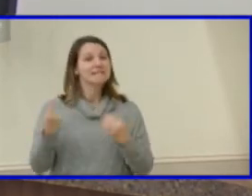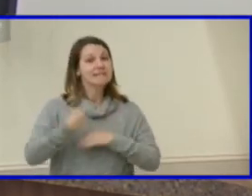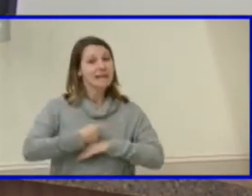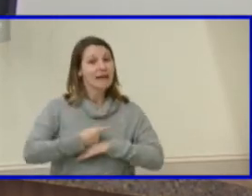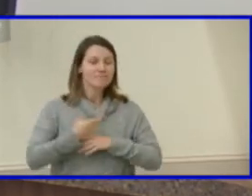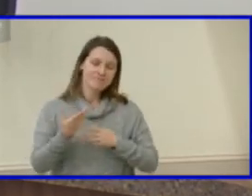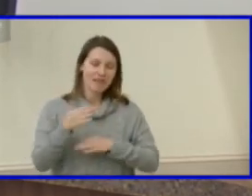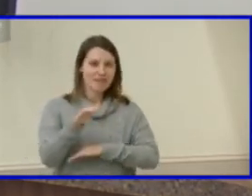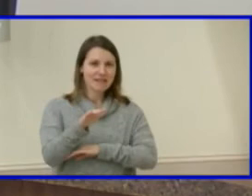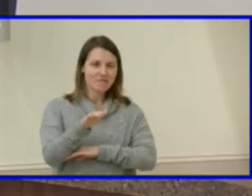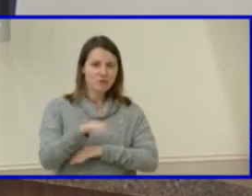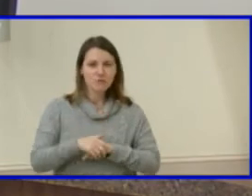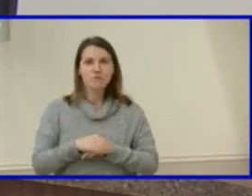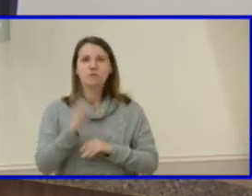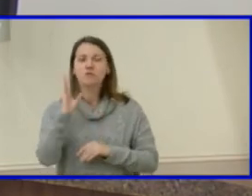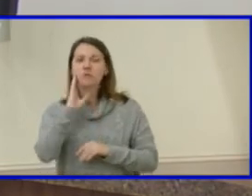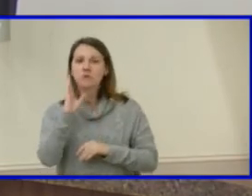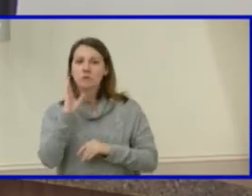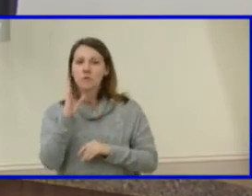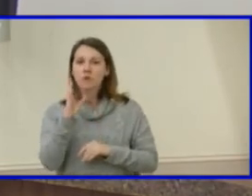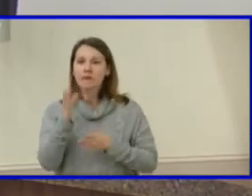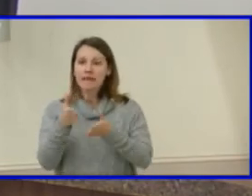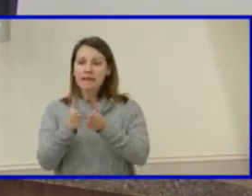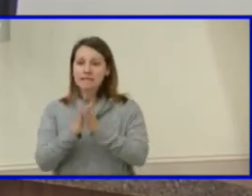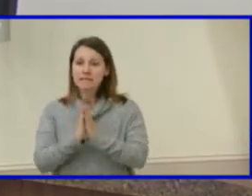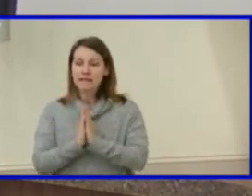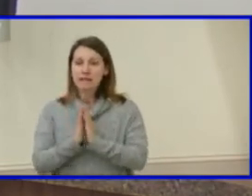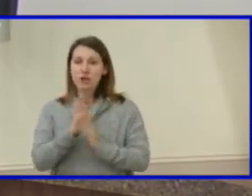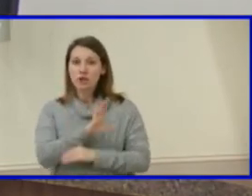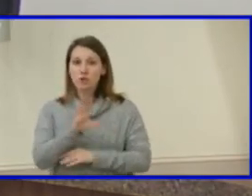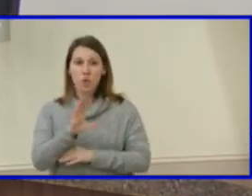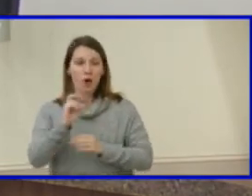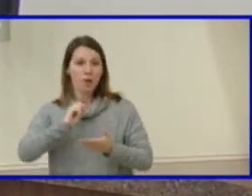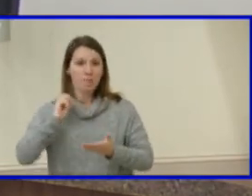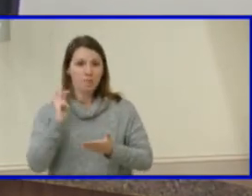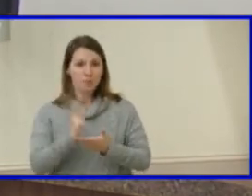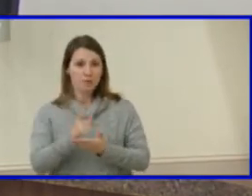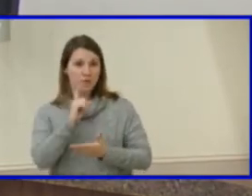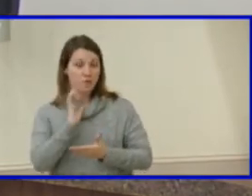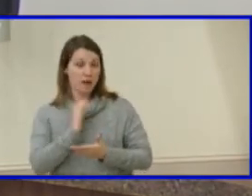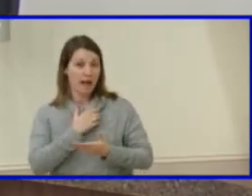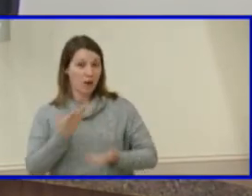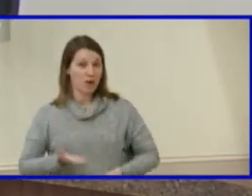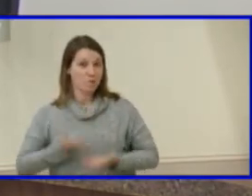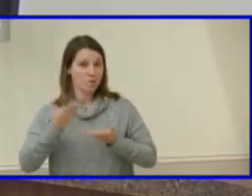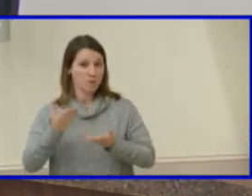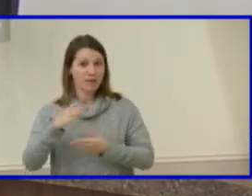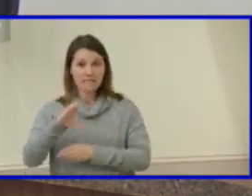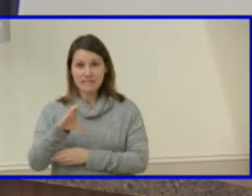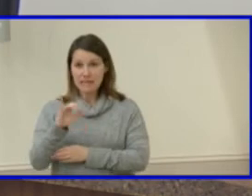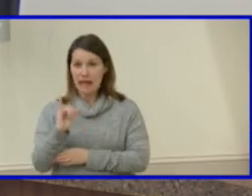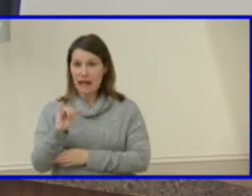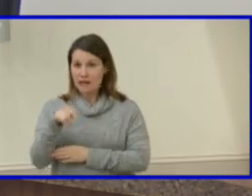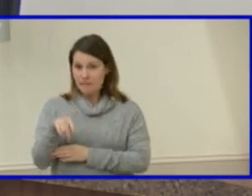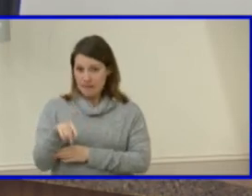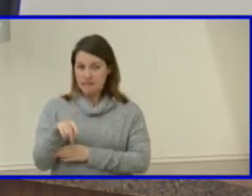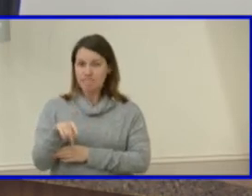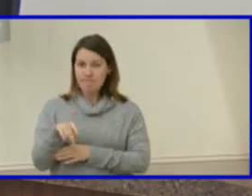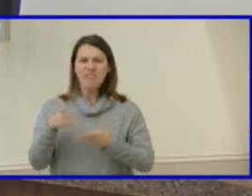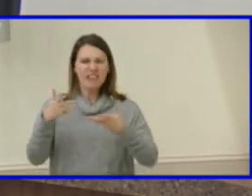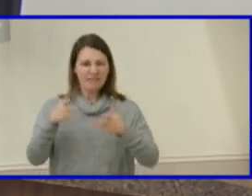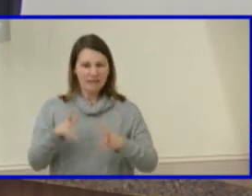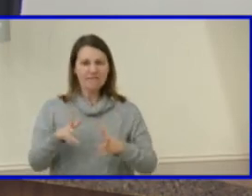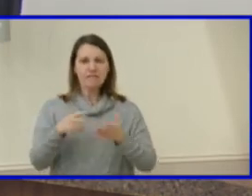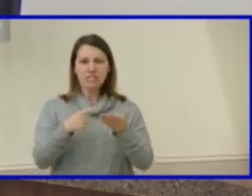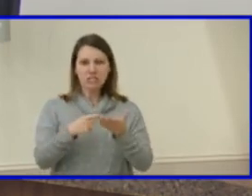this afternoon, we will be seeking your approval for our proposed CIP. We did note and we'll